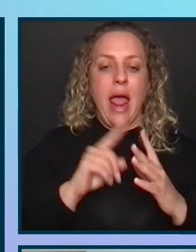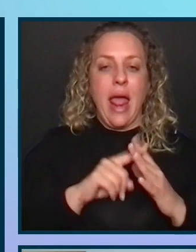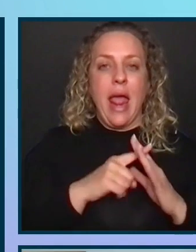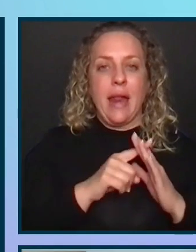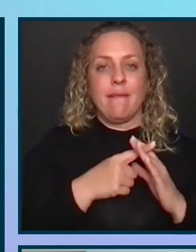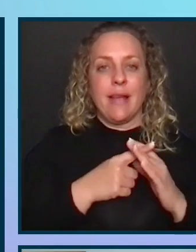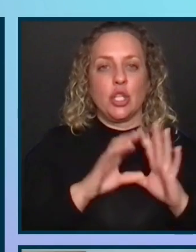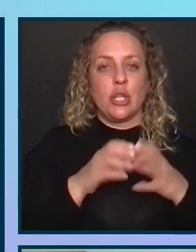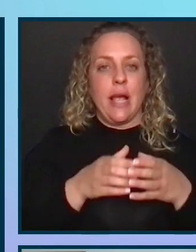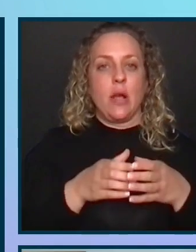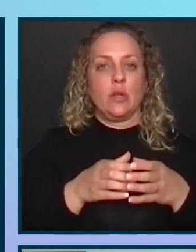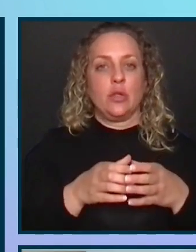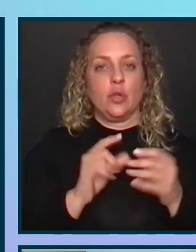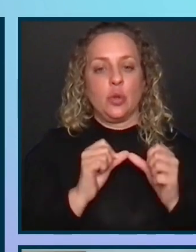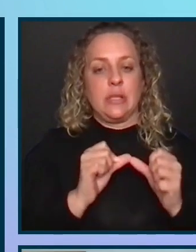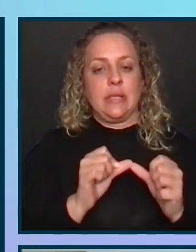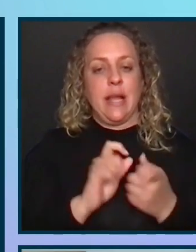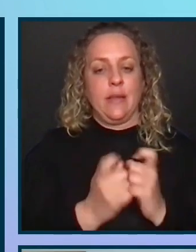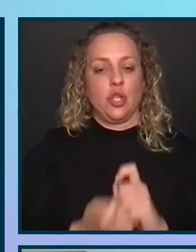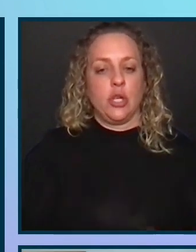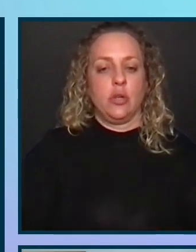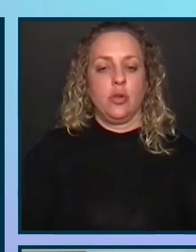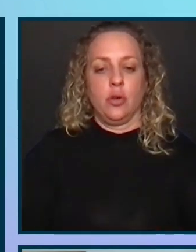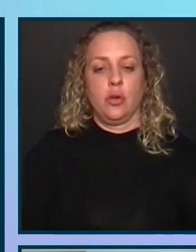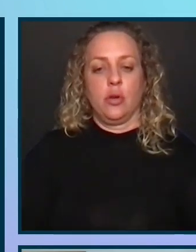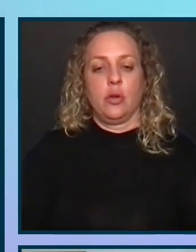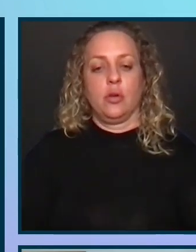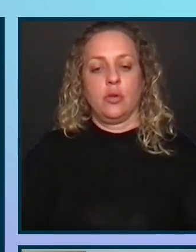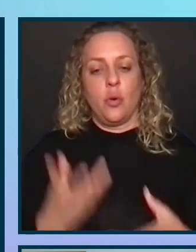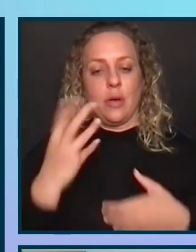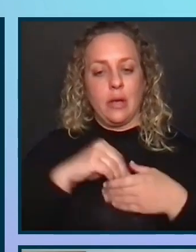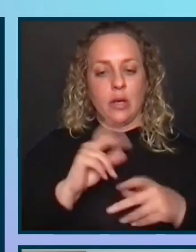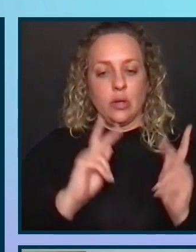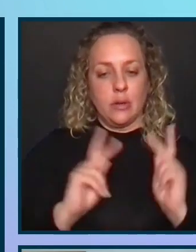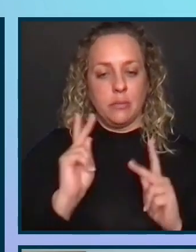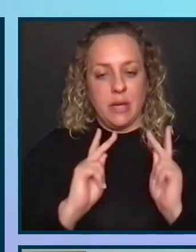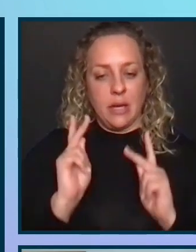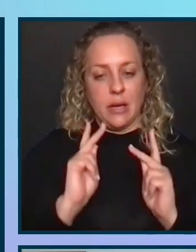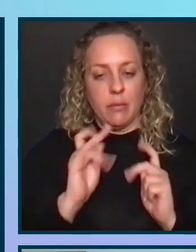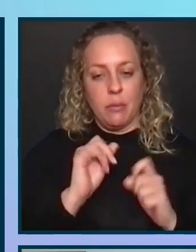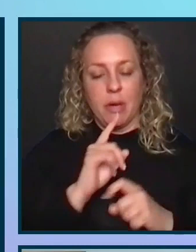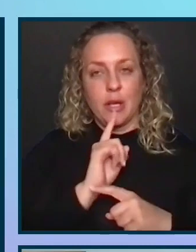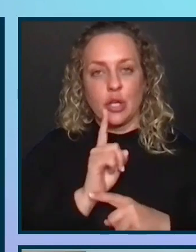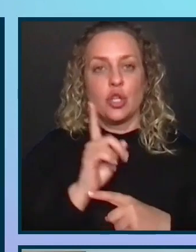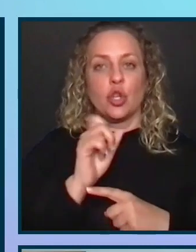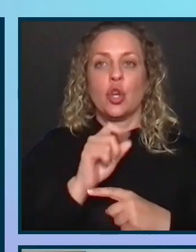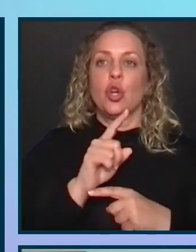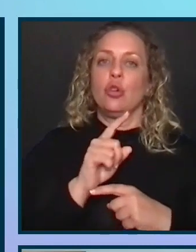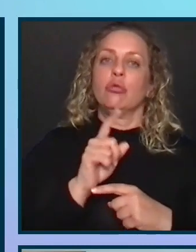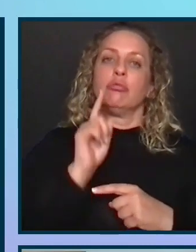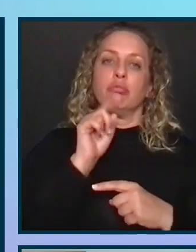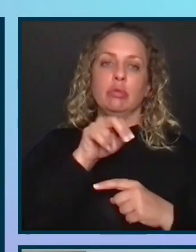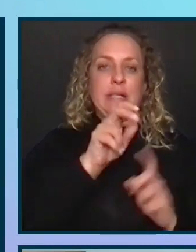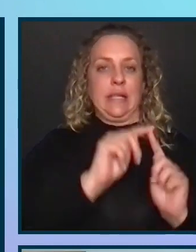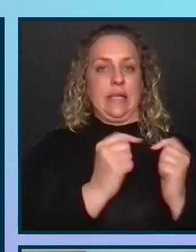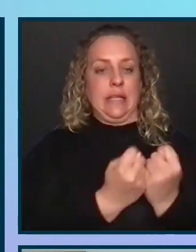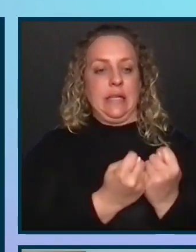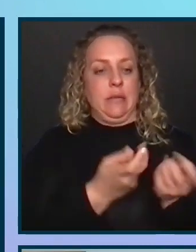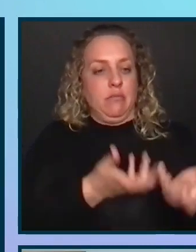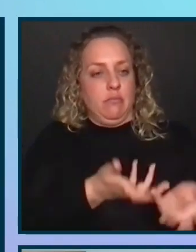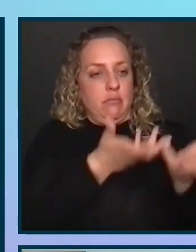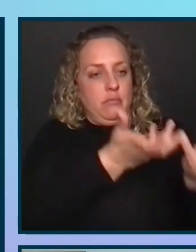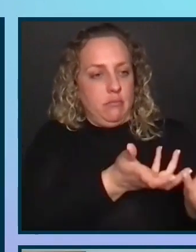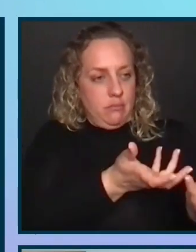councils to sustain the change. So engaging people, making sure you're taking it back to the team can be a useful